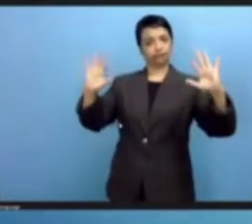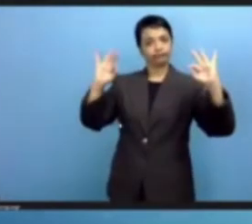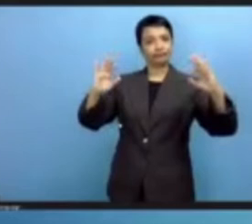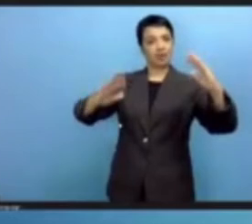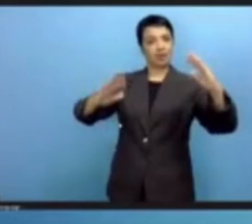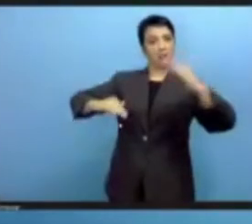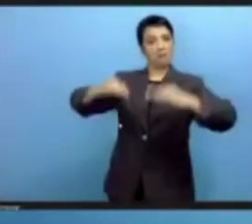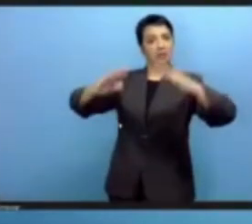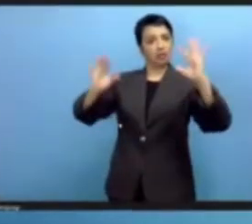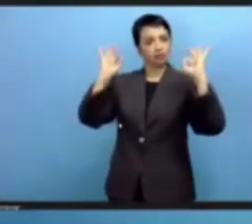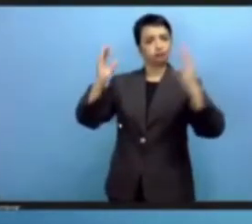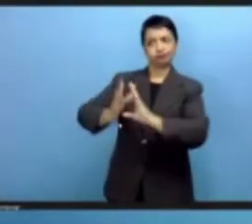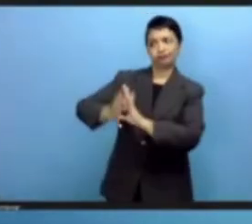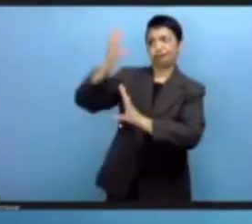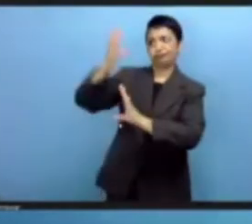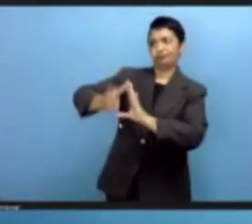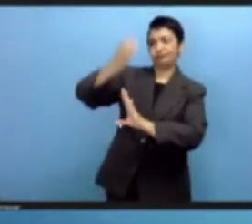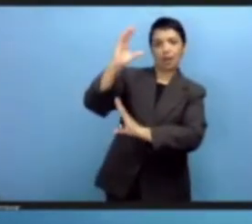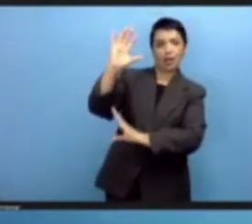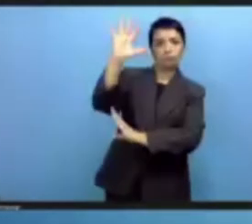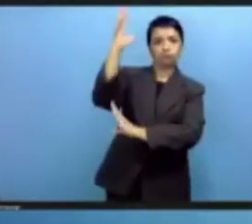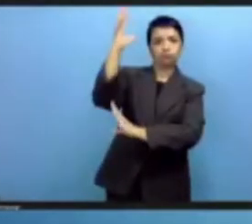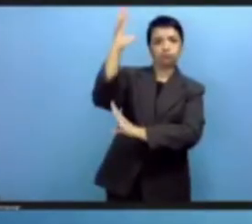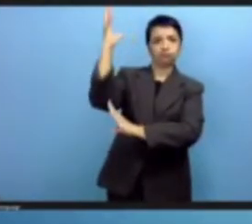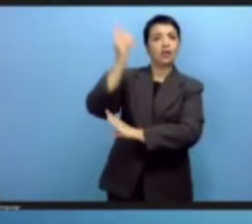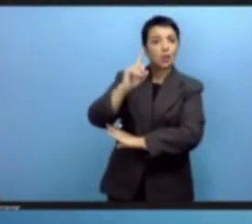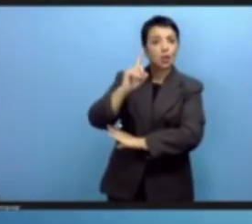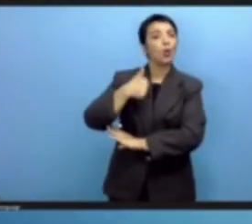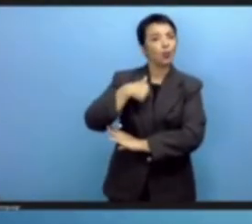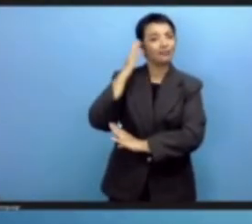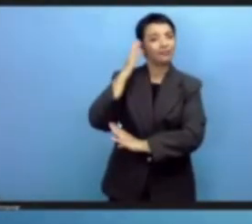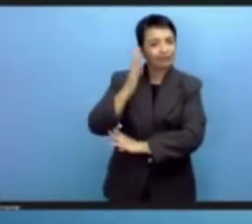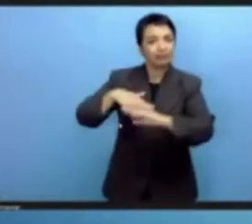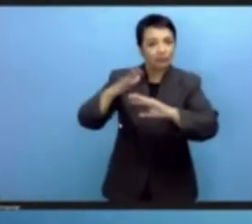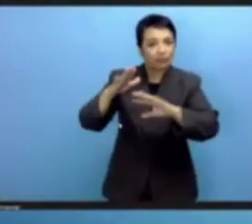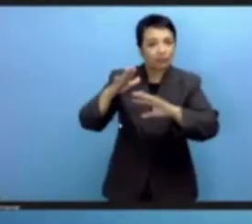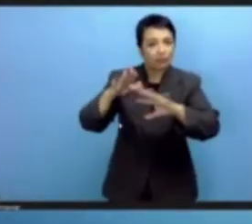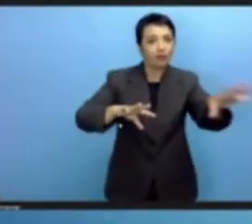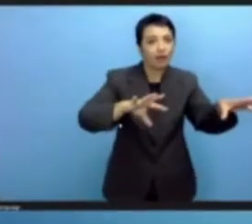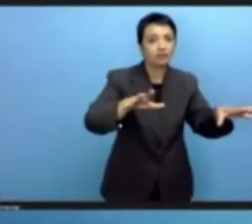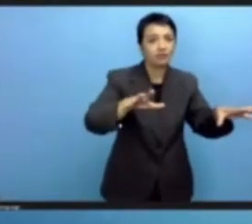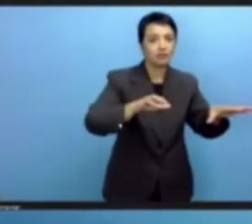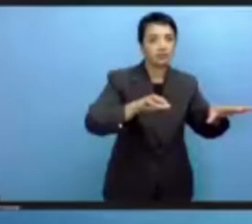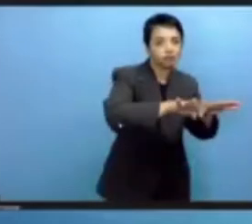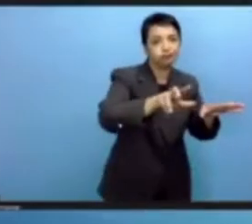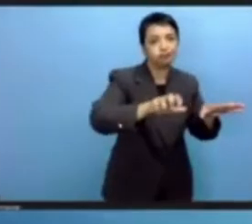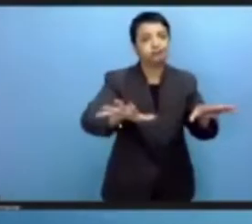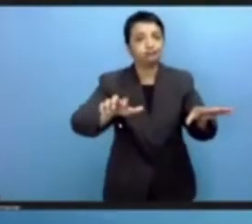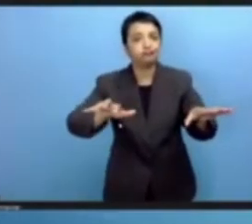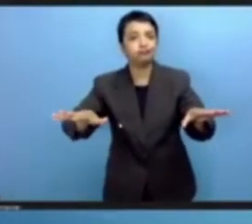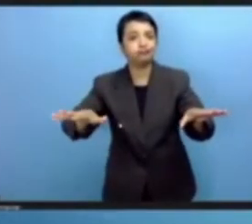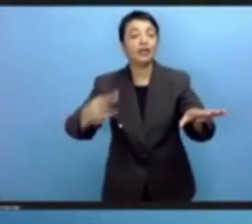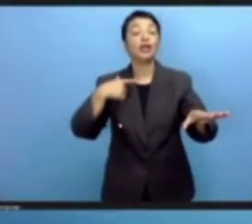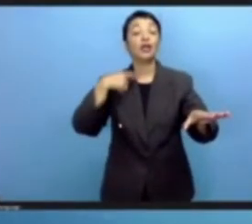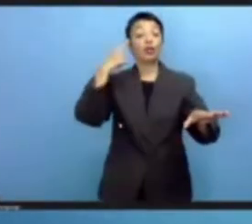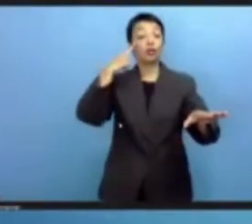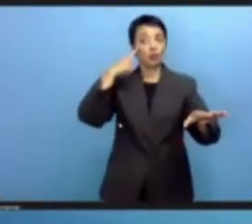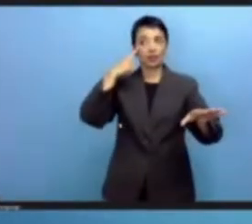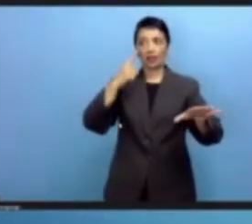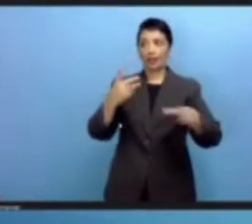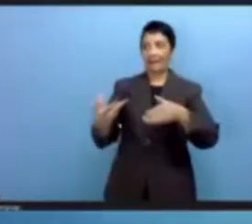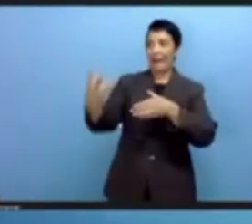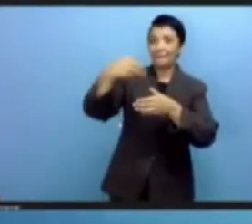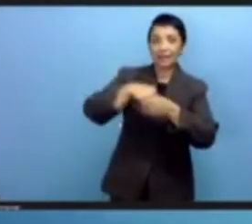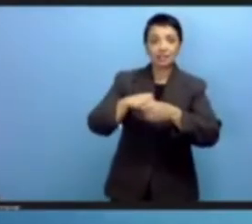message to many, many more countries. How do we lower the entry barriers for participation in the digital economy,